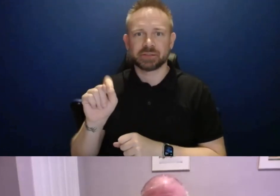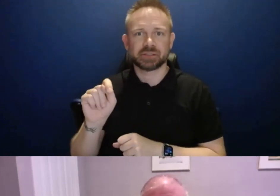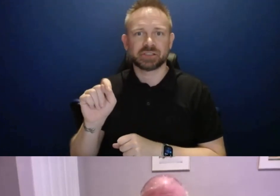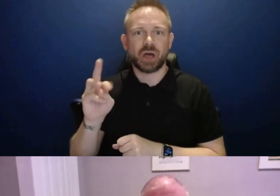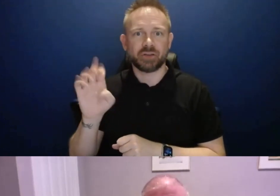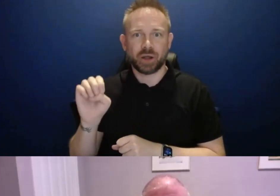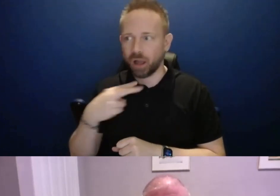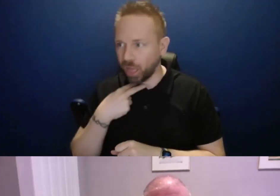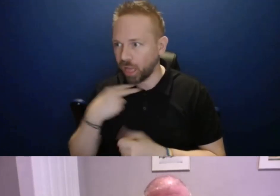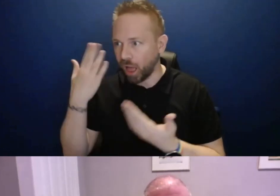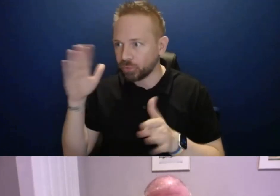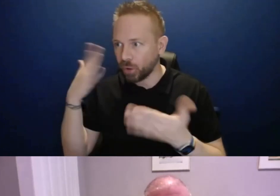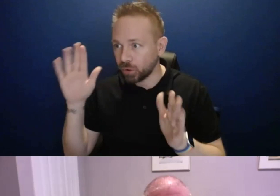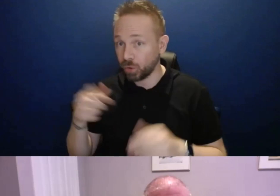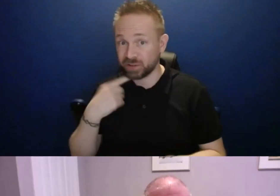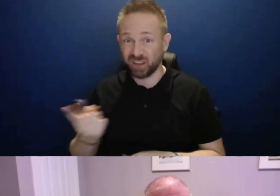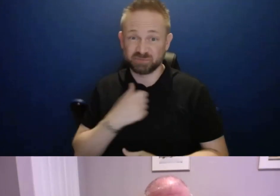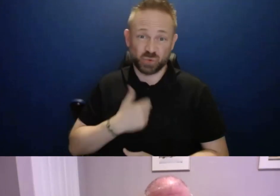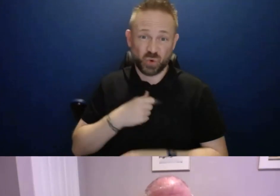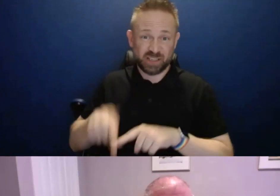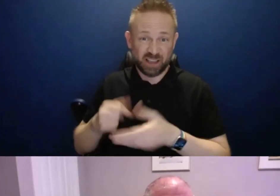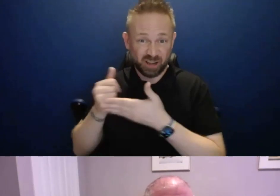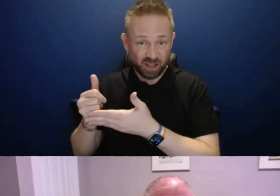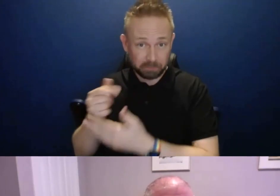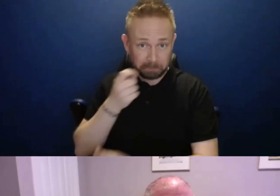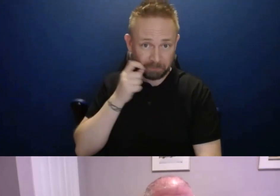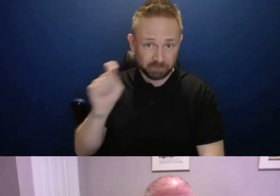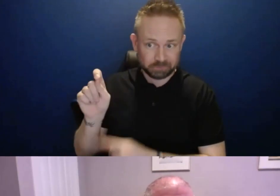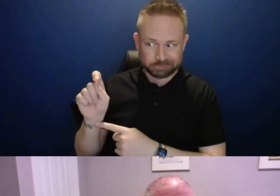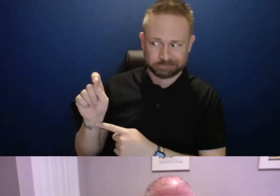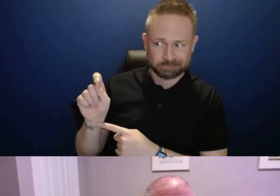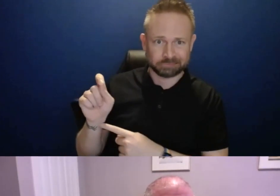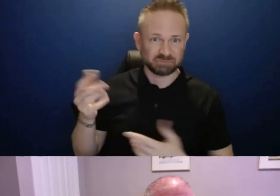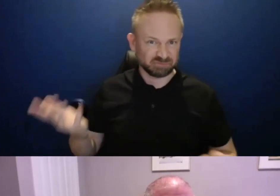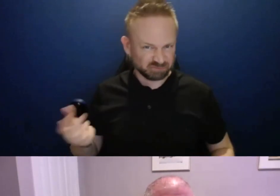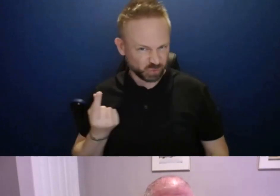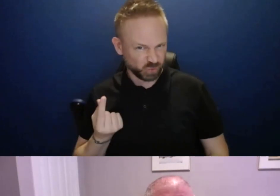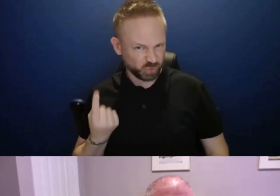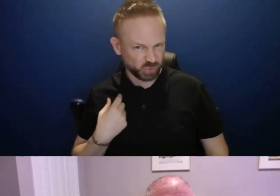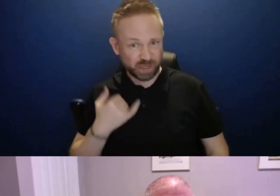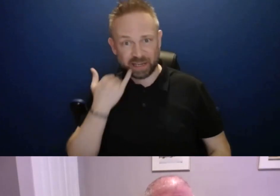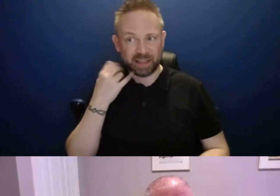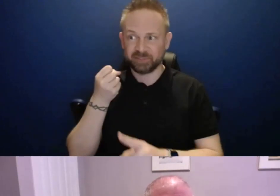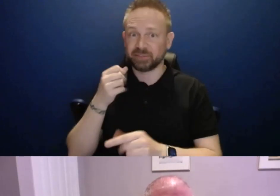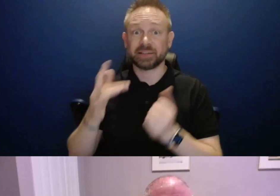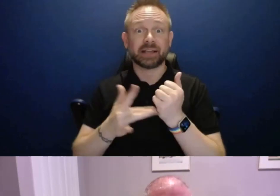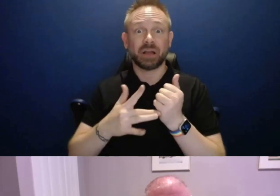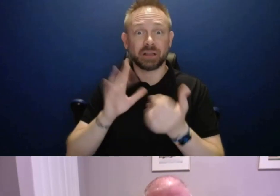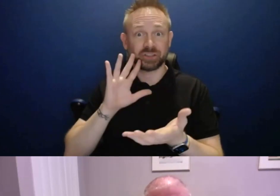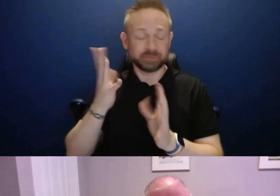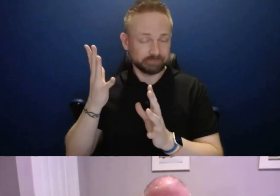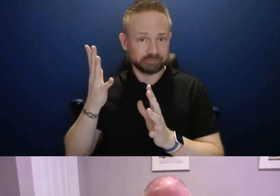they're out of luck. And if that's the case, are we prepared to deal with some of the emergencies that might arise from that as something